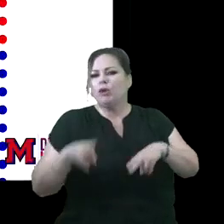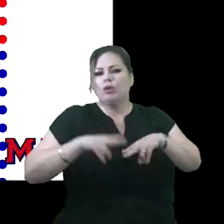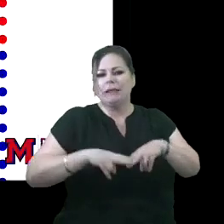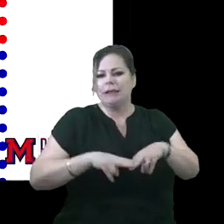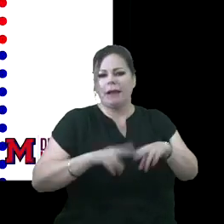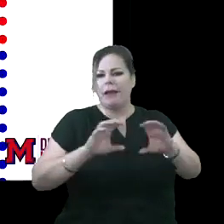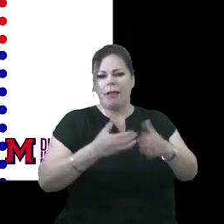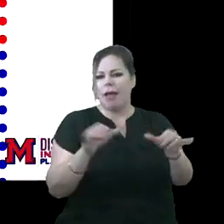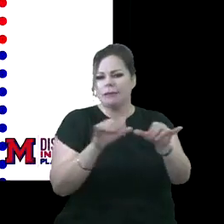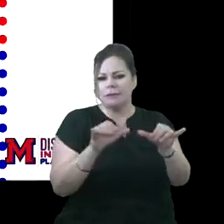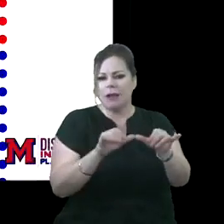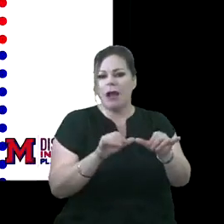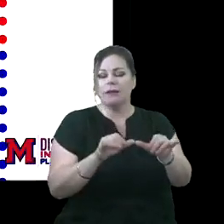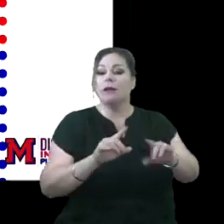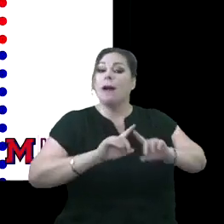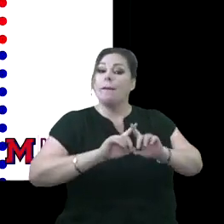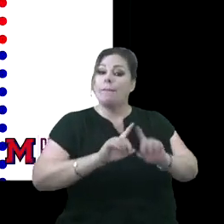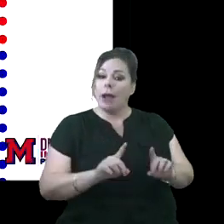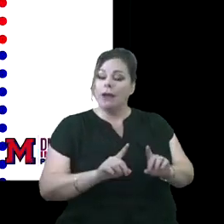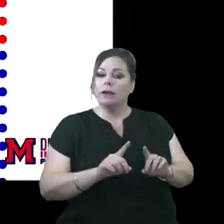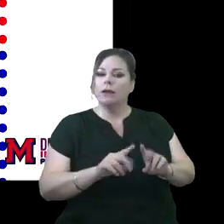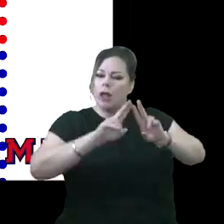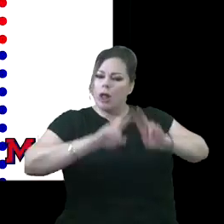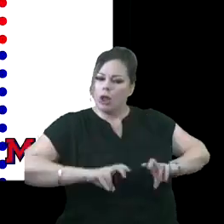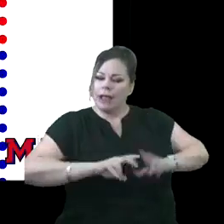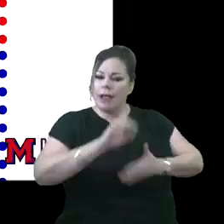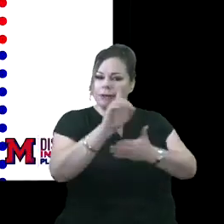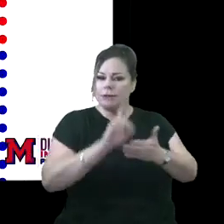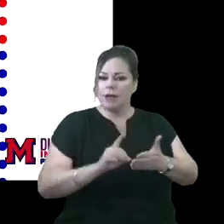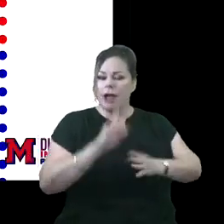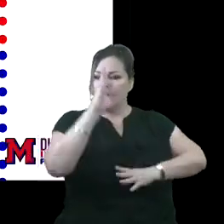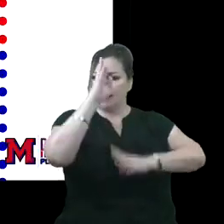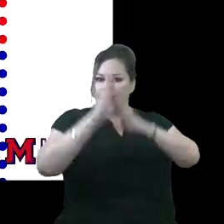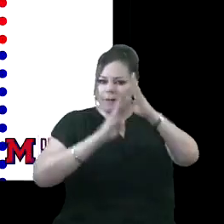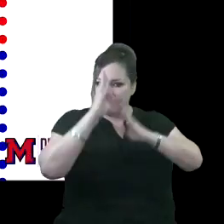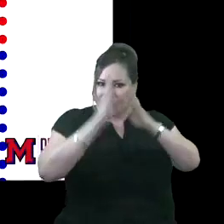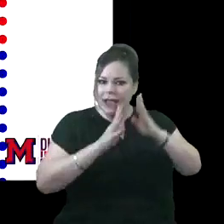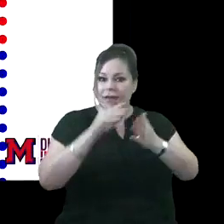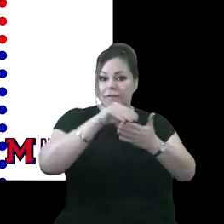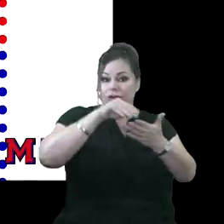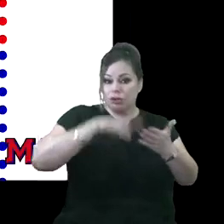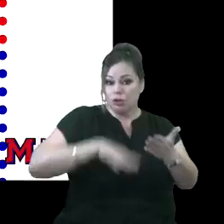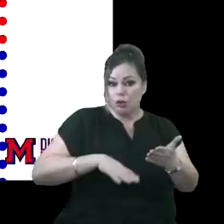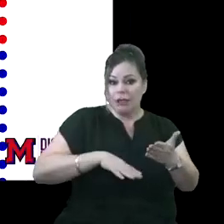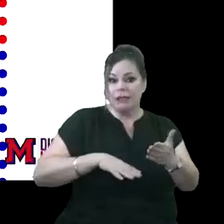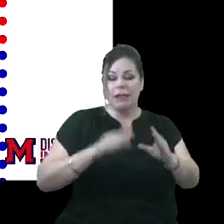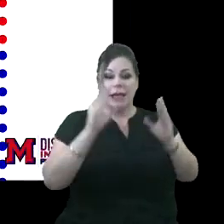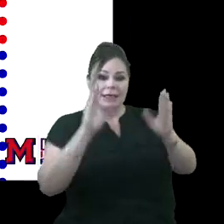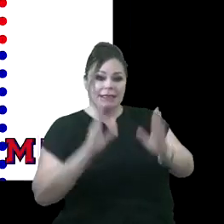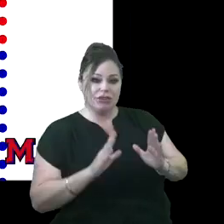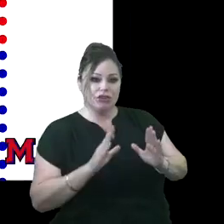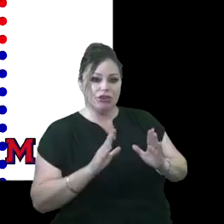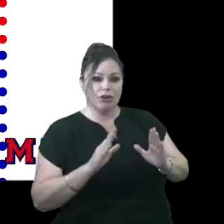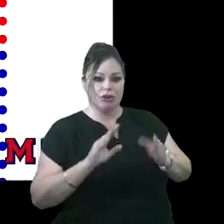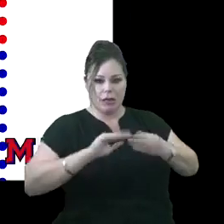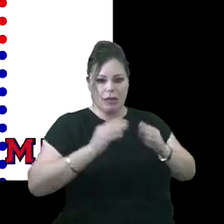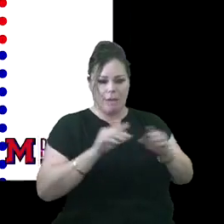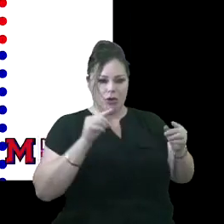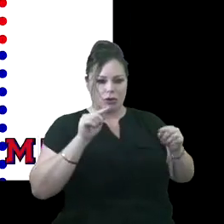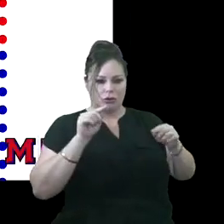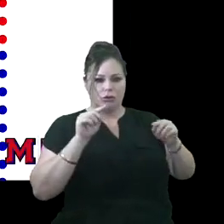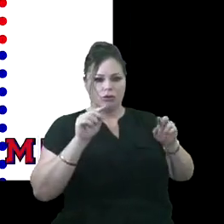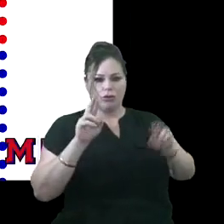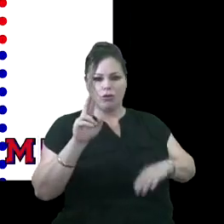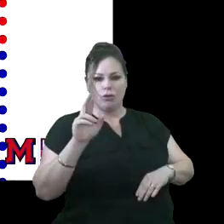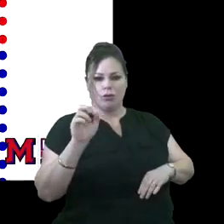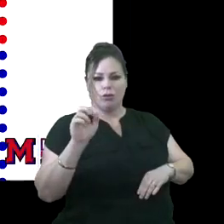class size. This is about really looking at and designing an innovative student teacher ratio that